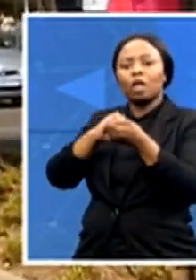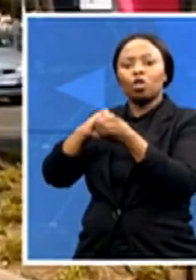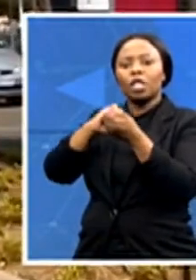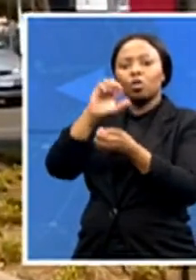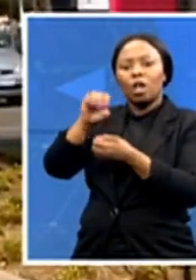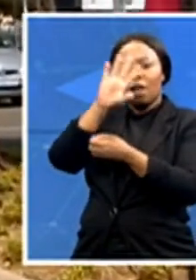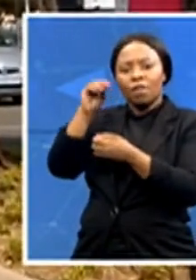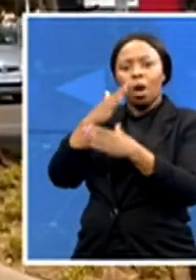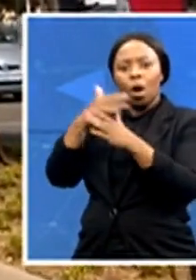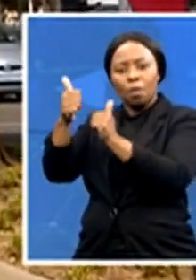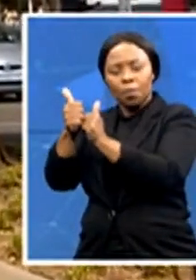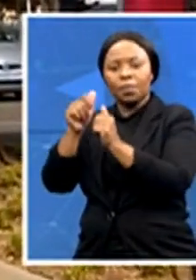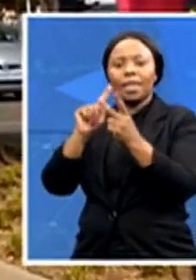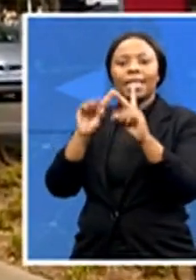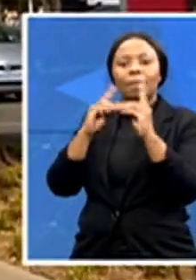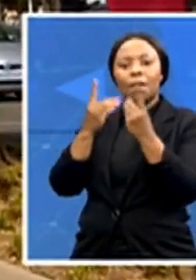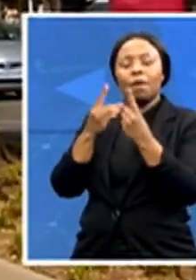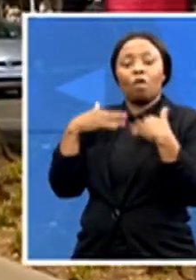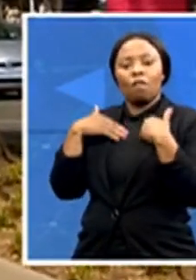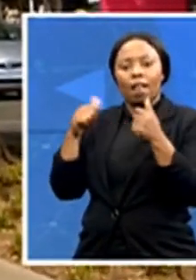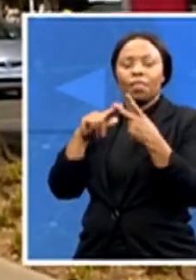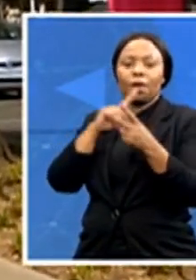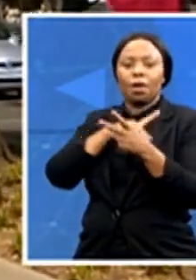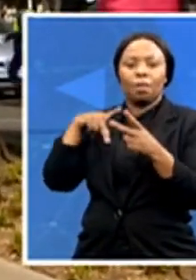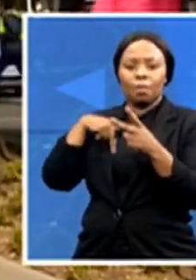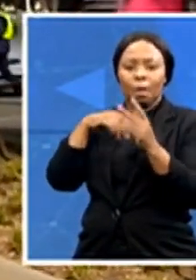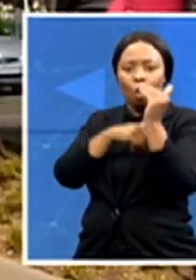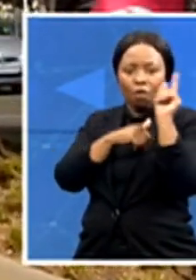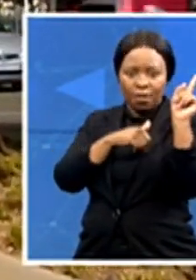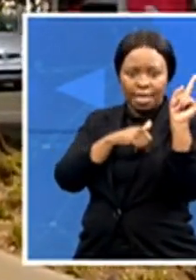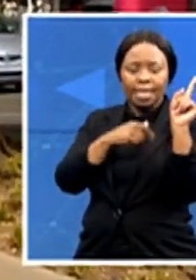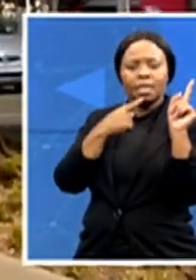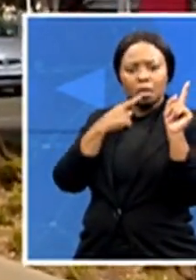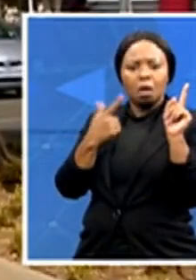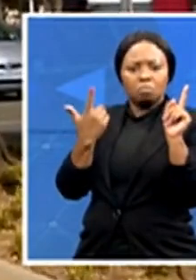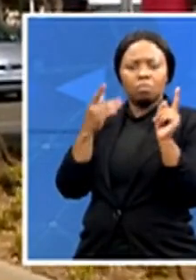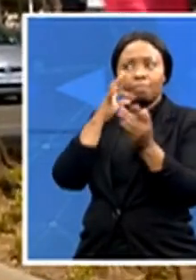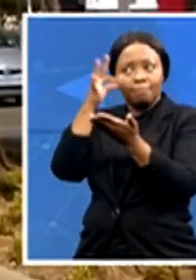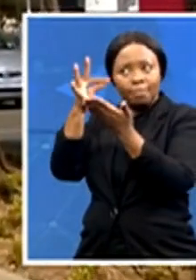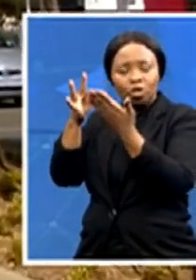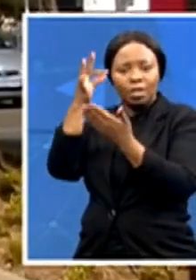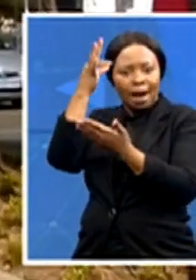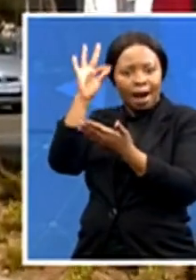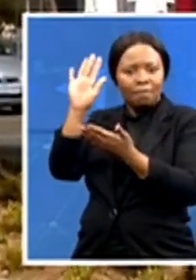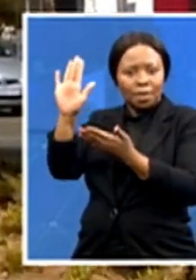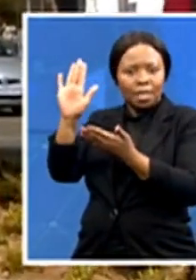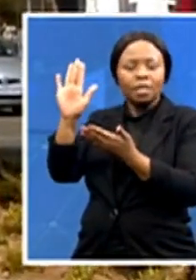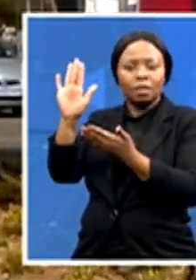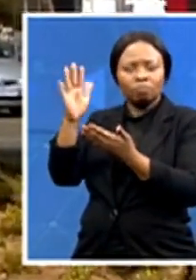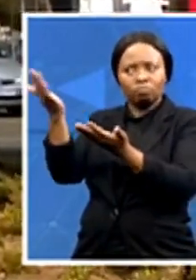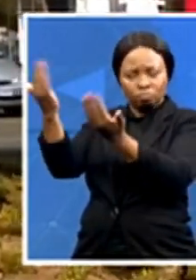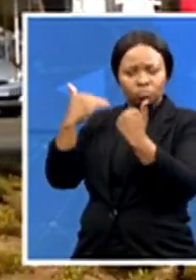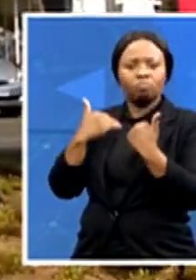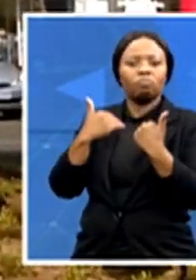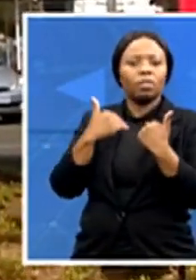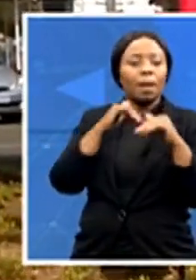as the Office of the Premier, decided to do this to assist government to get the vaccines out to our people. Because often our people go out there and they